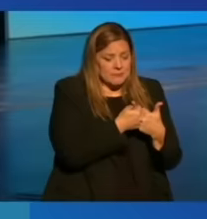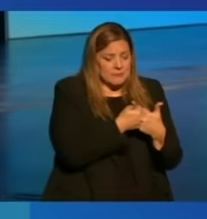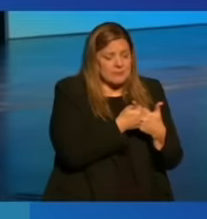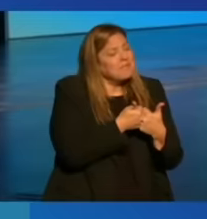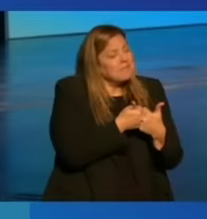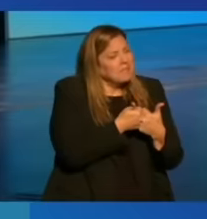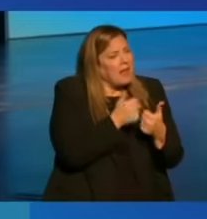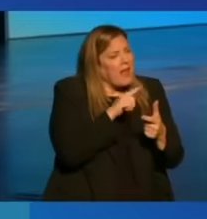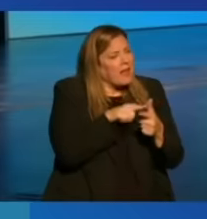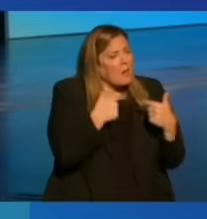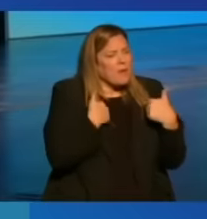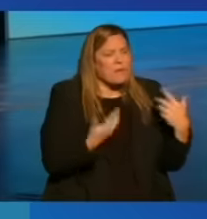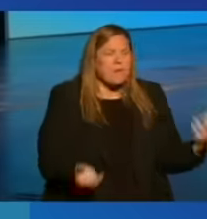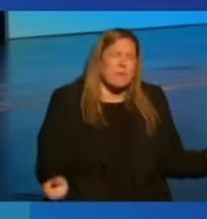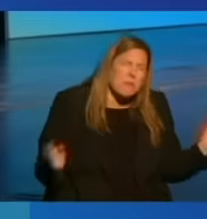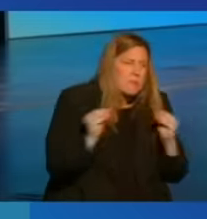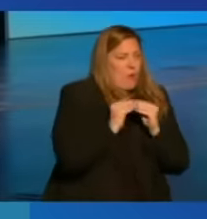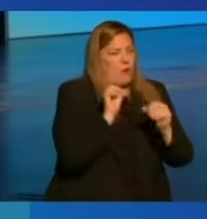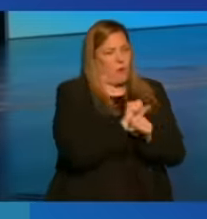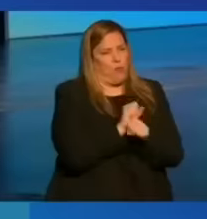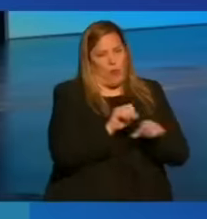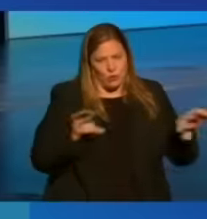Then we have so much more work to do.